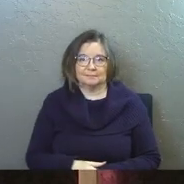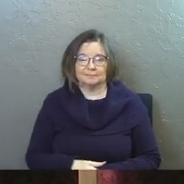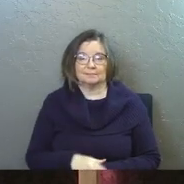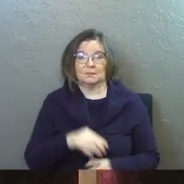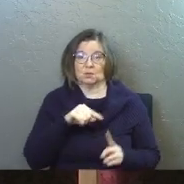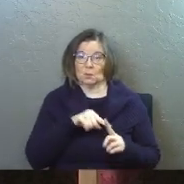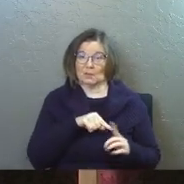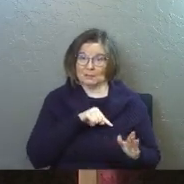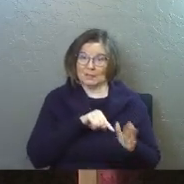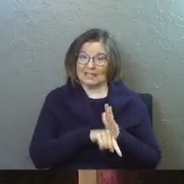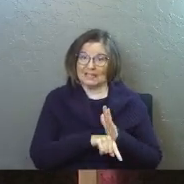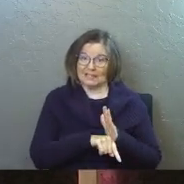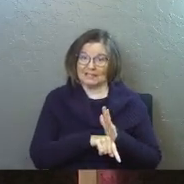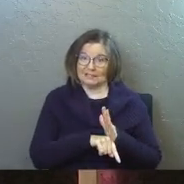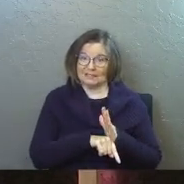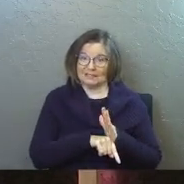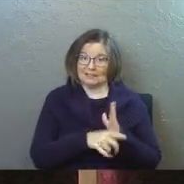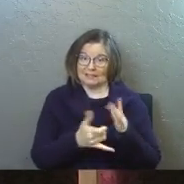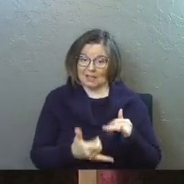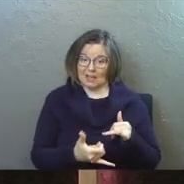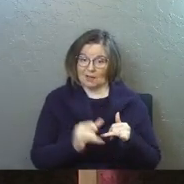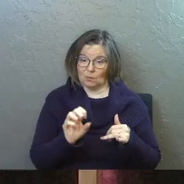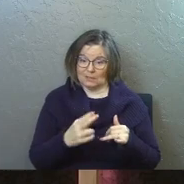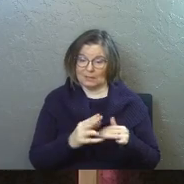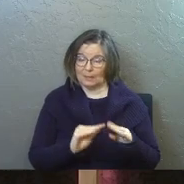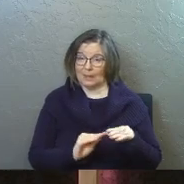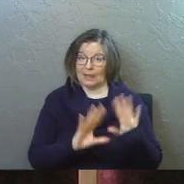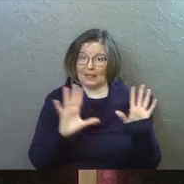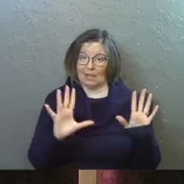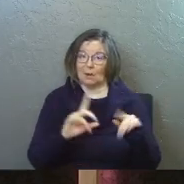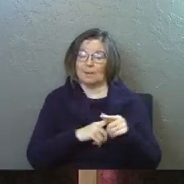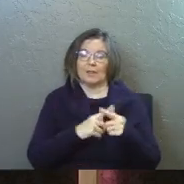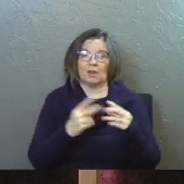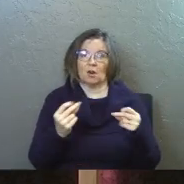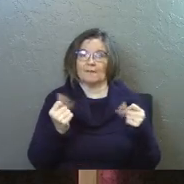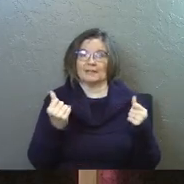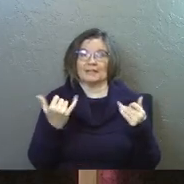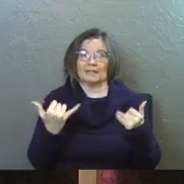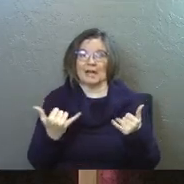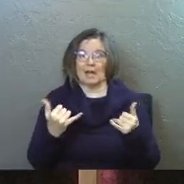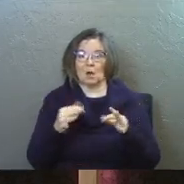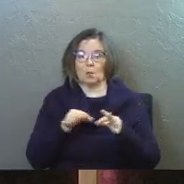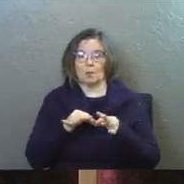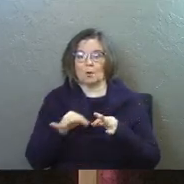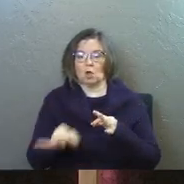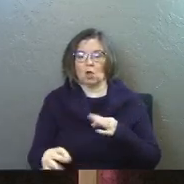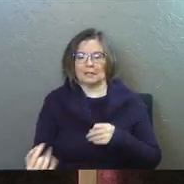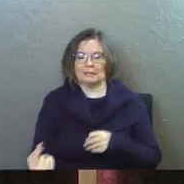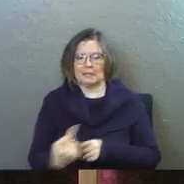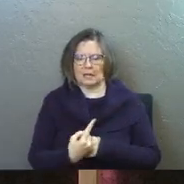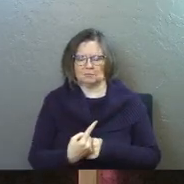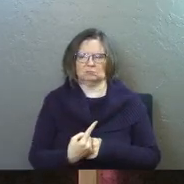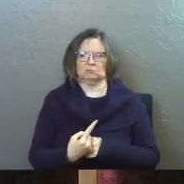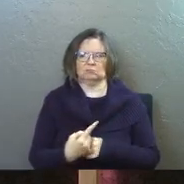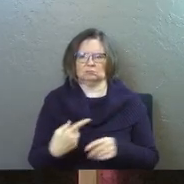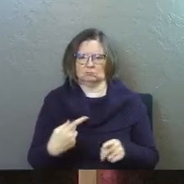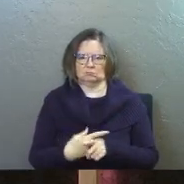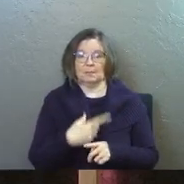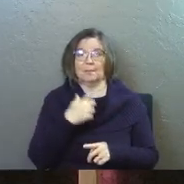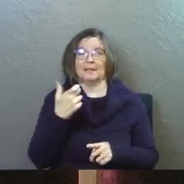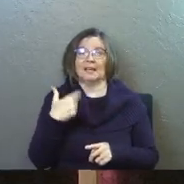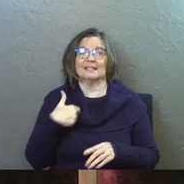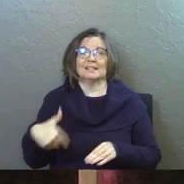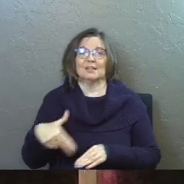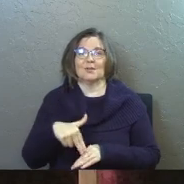So he's been killed up to this point. Isaiah has been clear, but all of a sudden now we're prolonging his days because he's